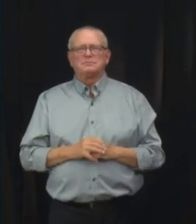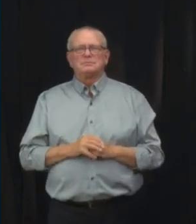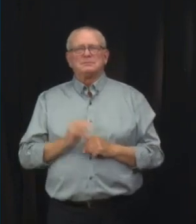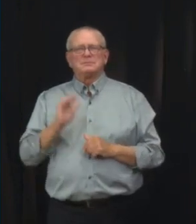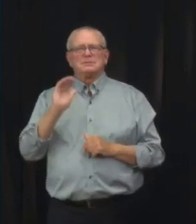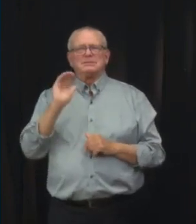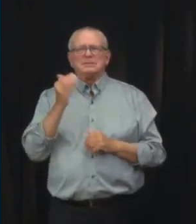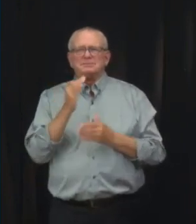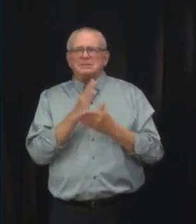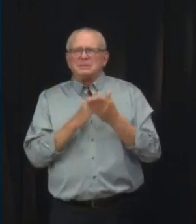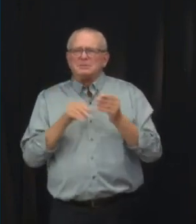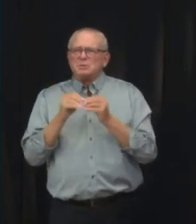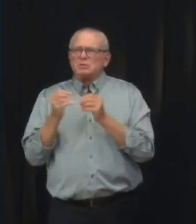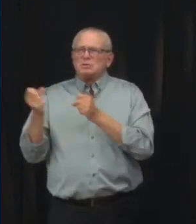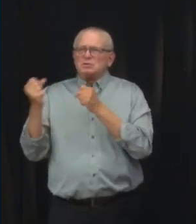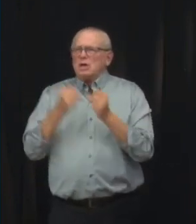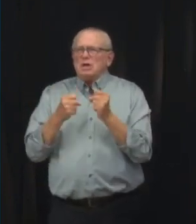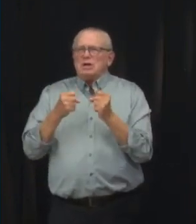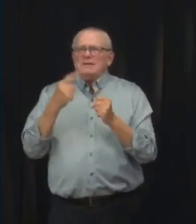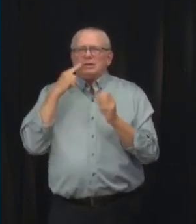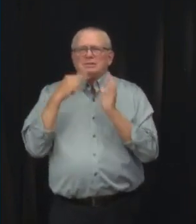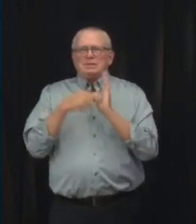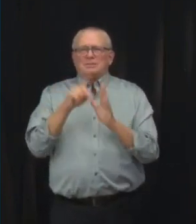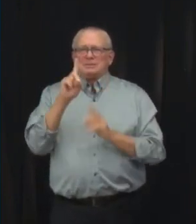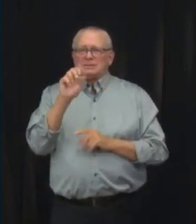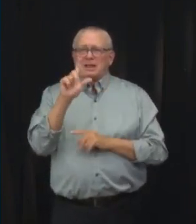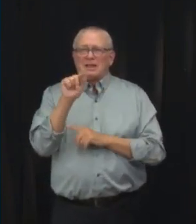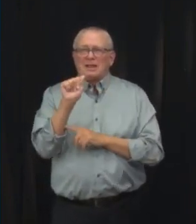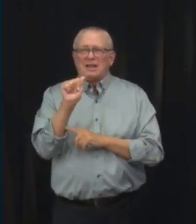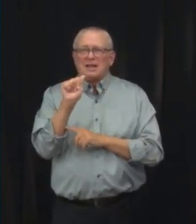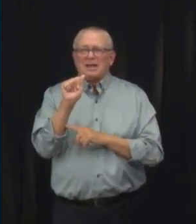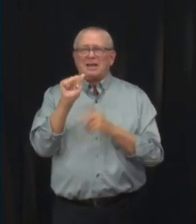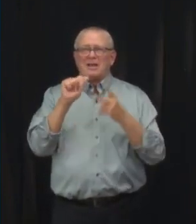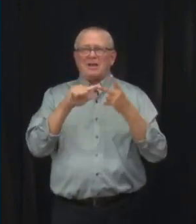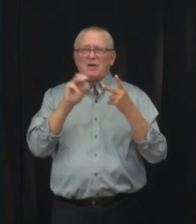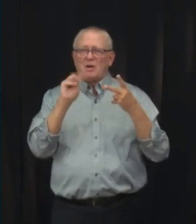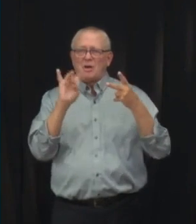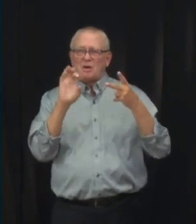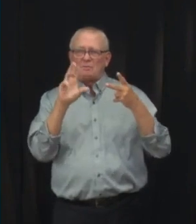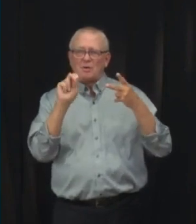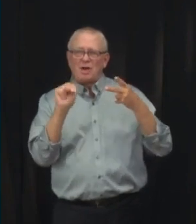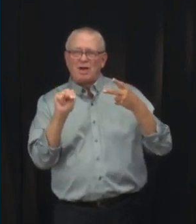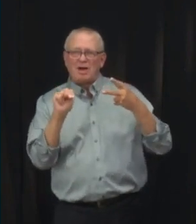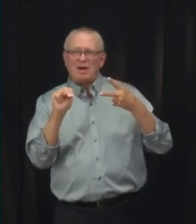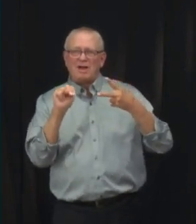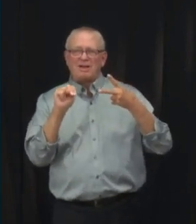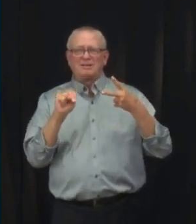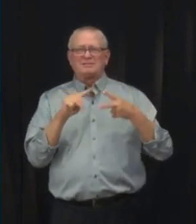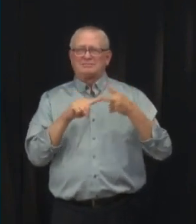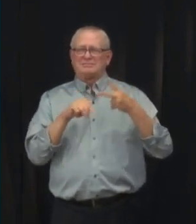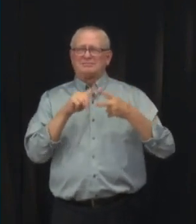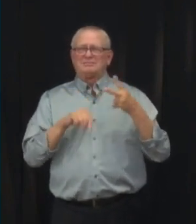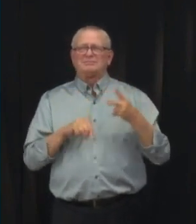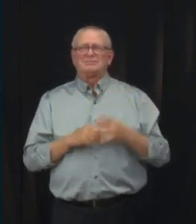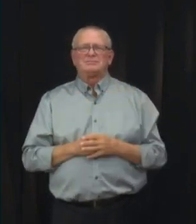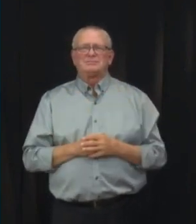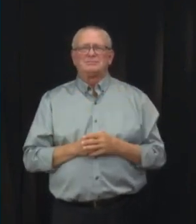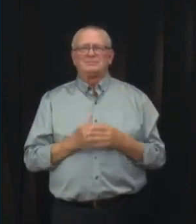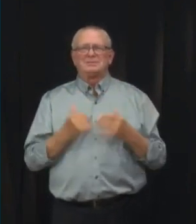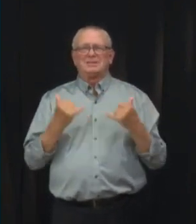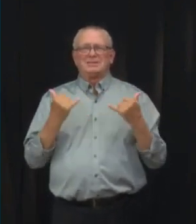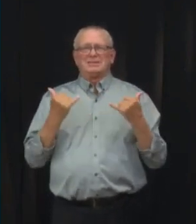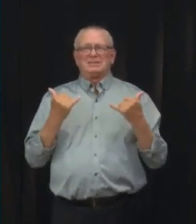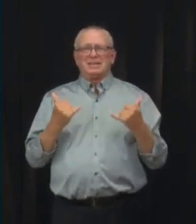dominant, like Delta and Omicron. Currently, all COVID-19 cases identified through PCR tests are